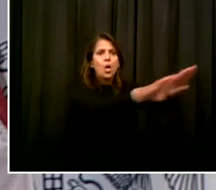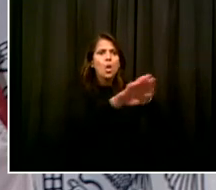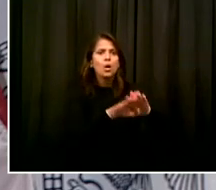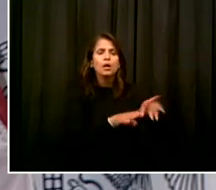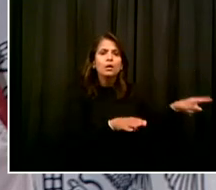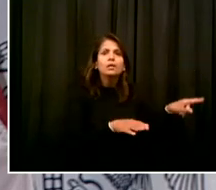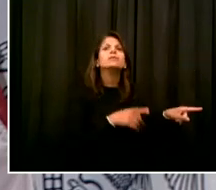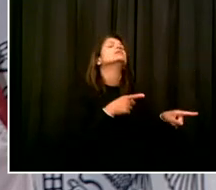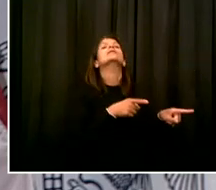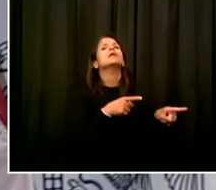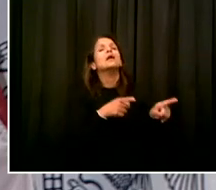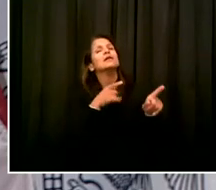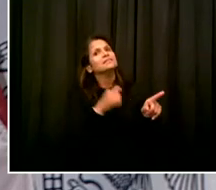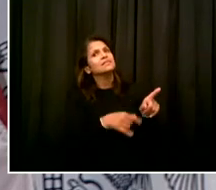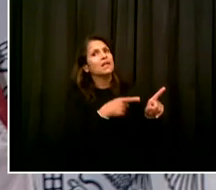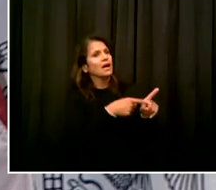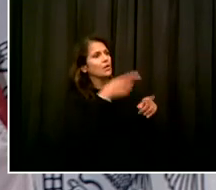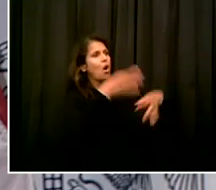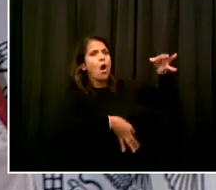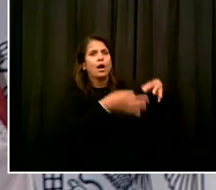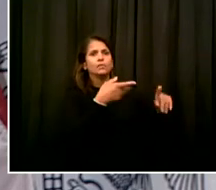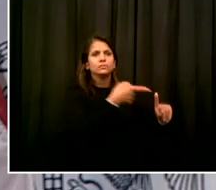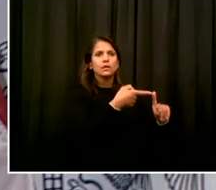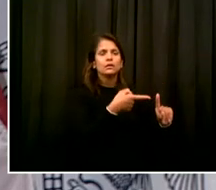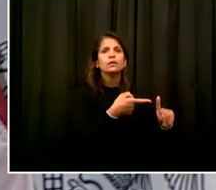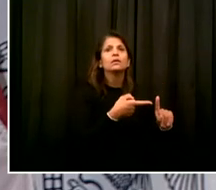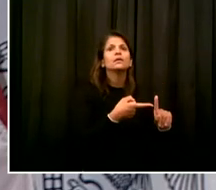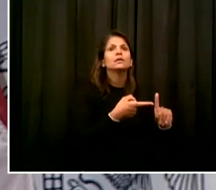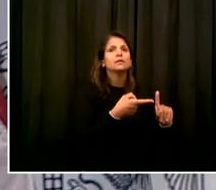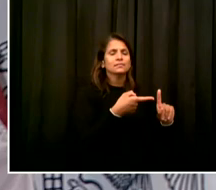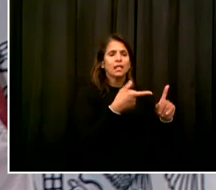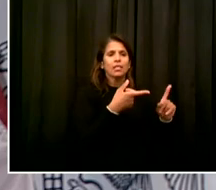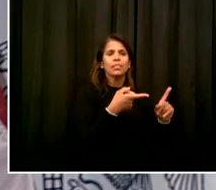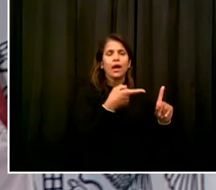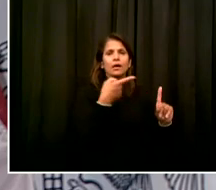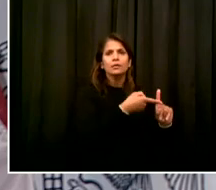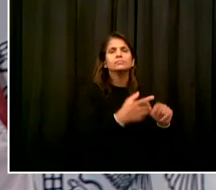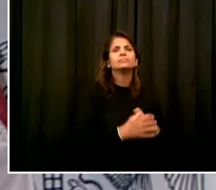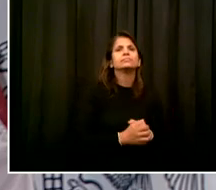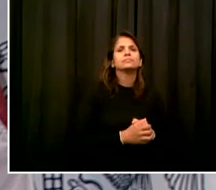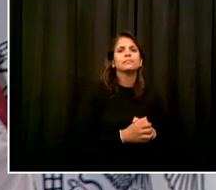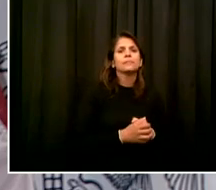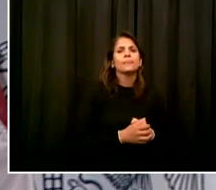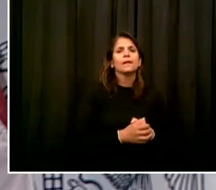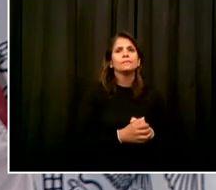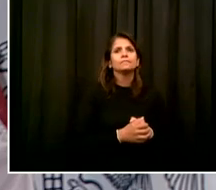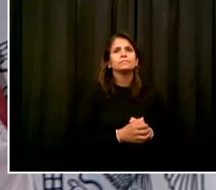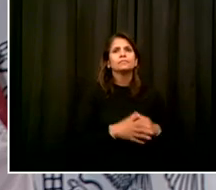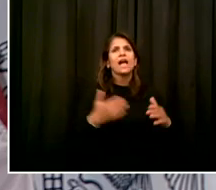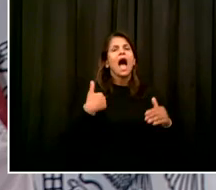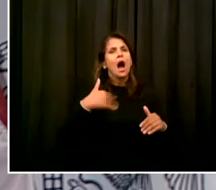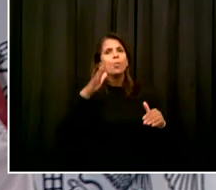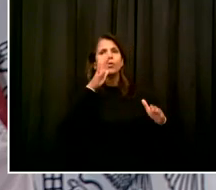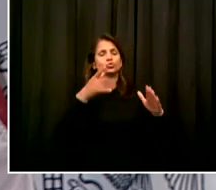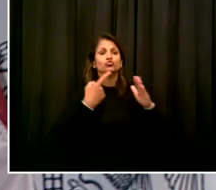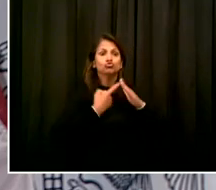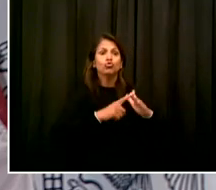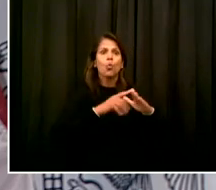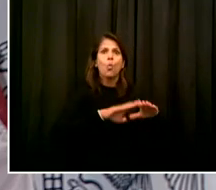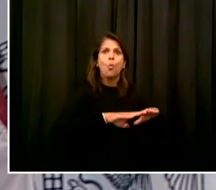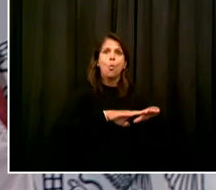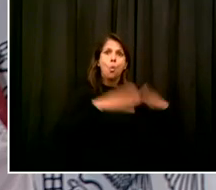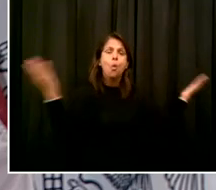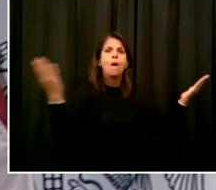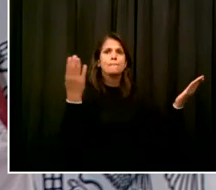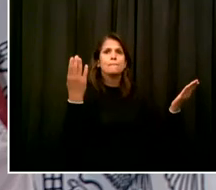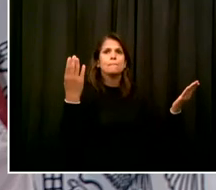trials couldn't happen the way it would. Now it is starting again. That case will be adjudicated. I expect